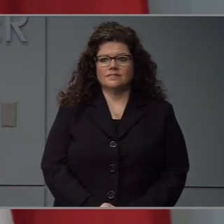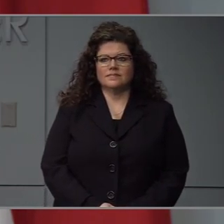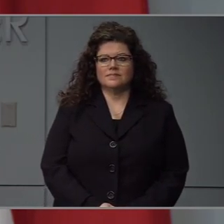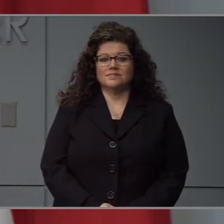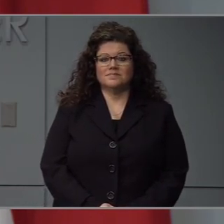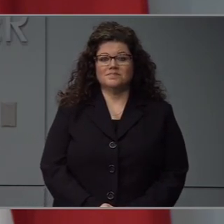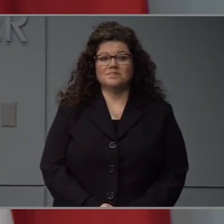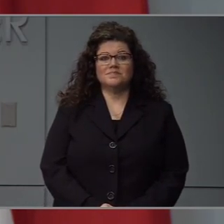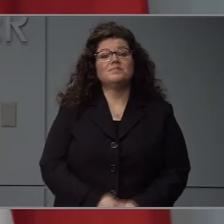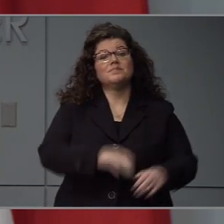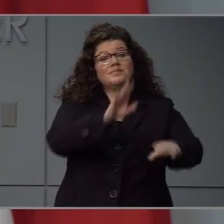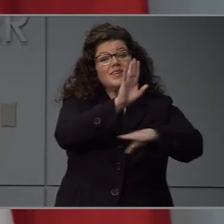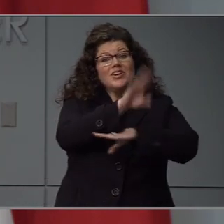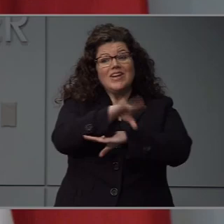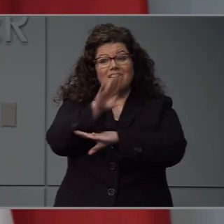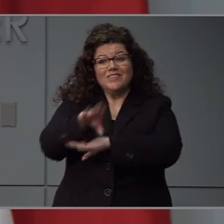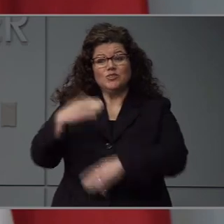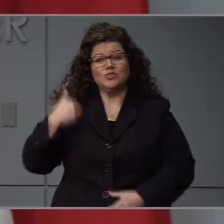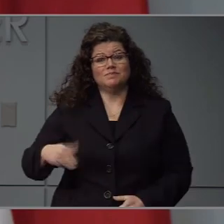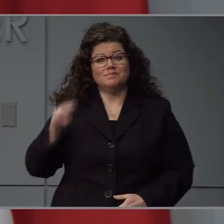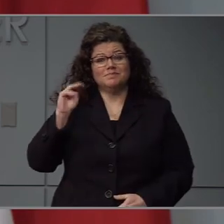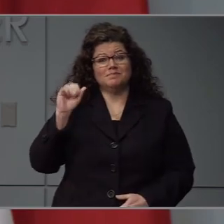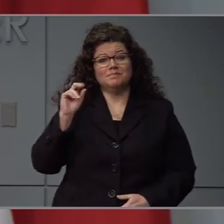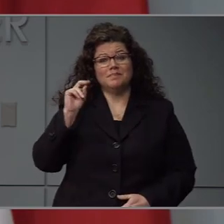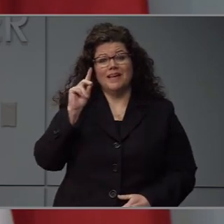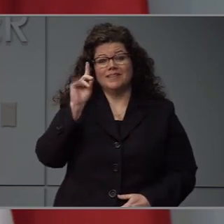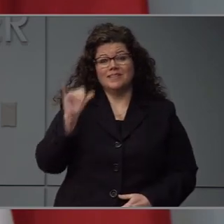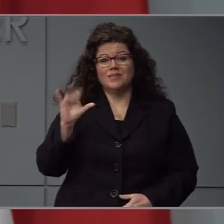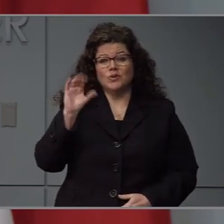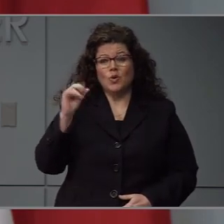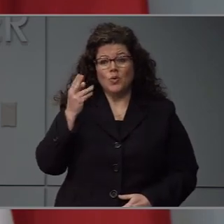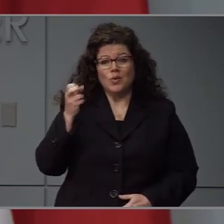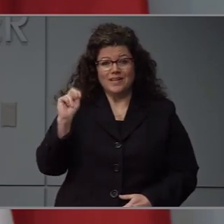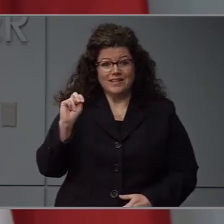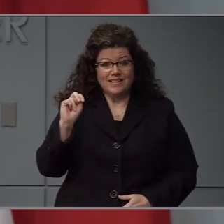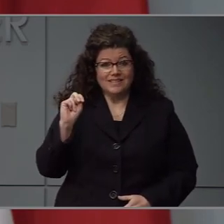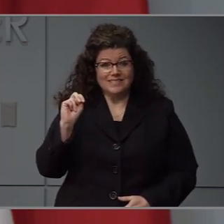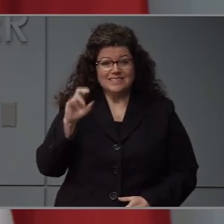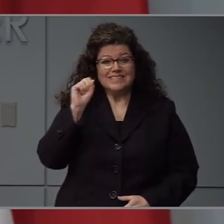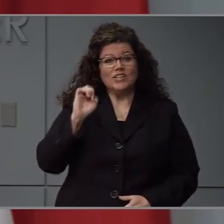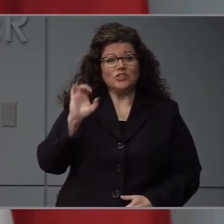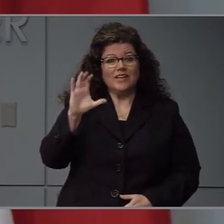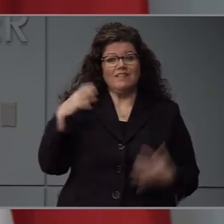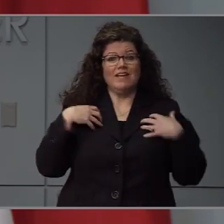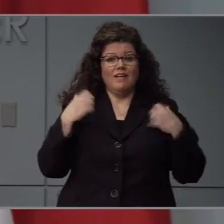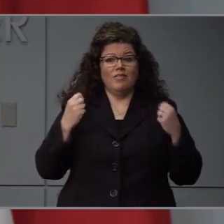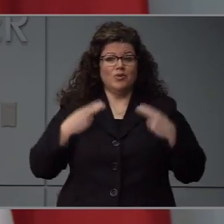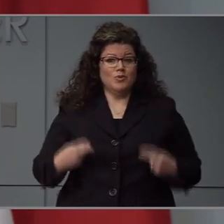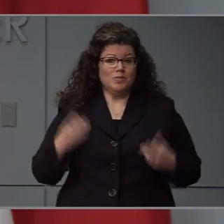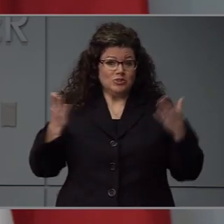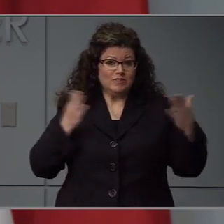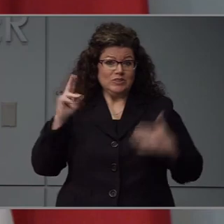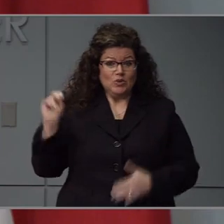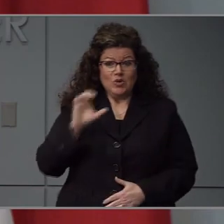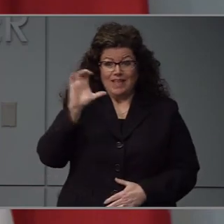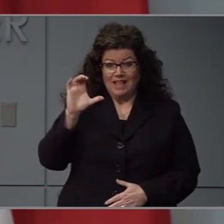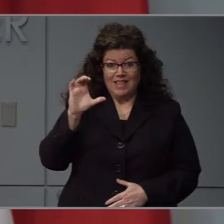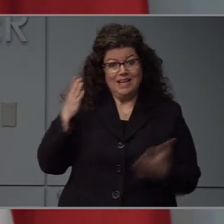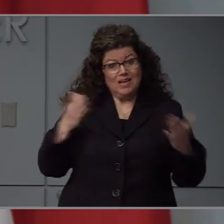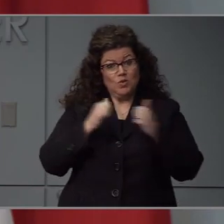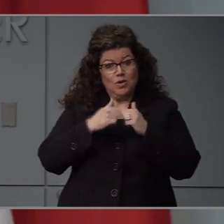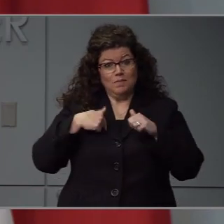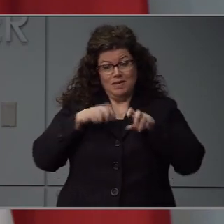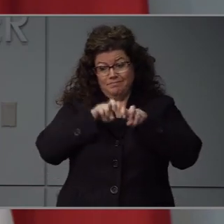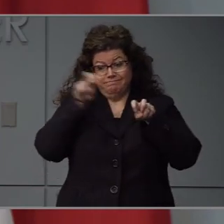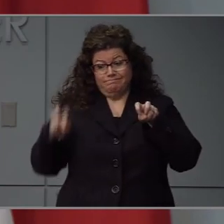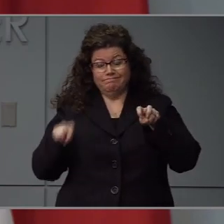Good afternoon. This is Mandy Cohen. I'm the Secretary of Health and Human Services for North Carolina. I'm joined today by Mike